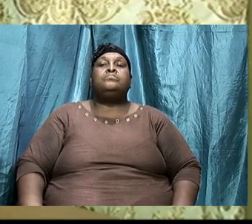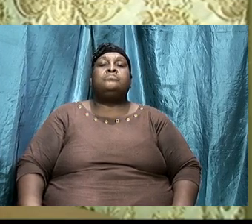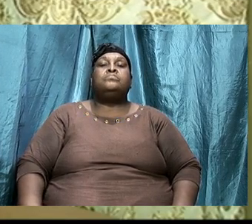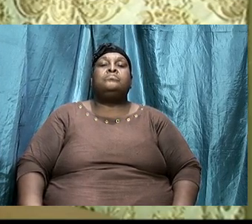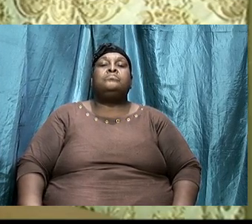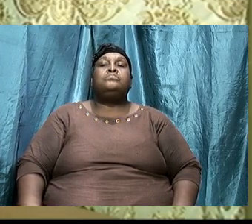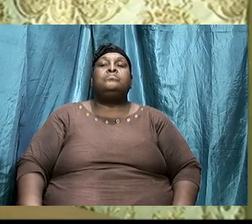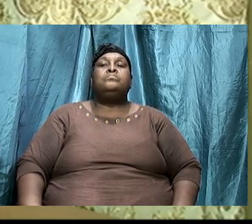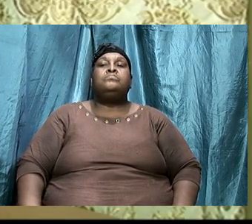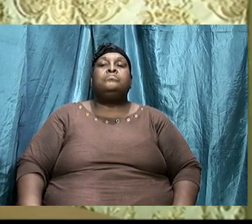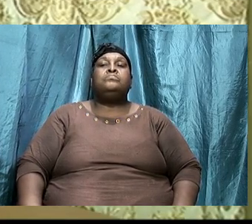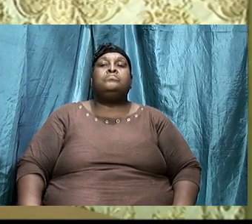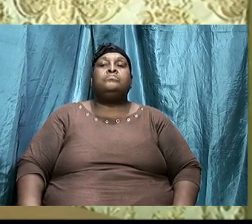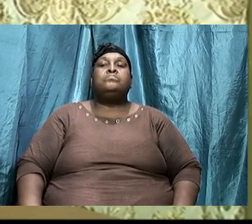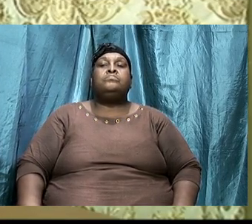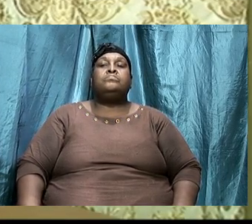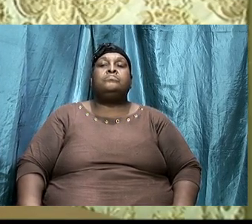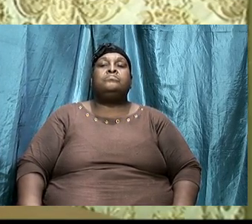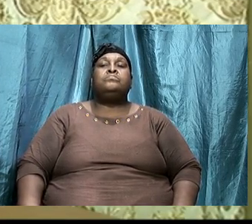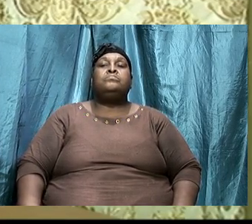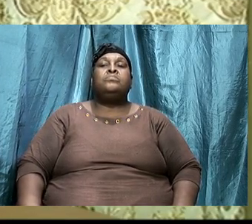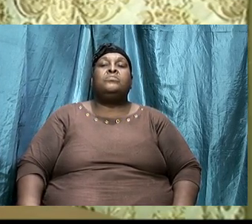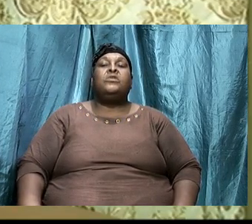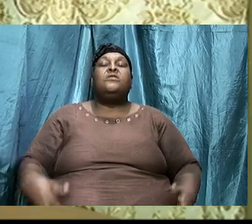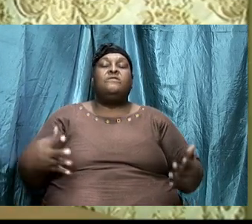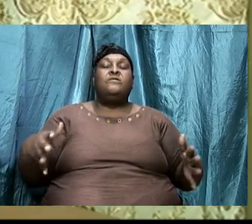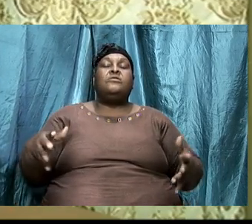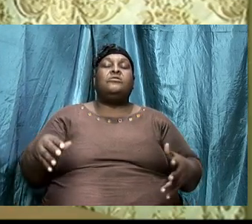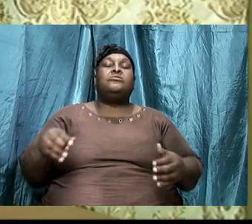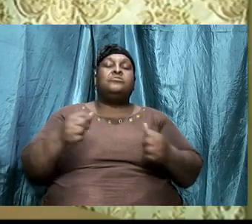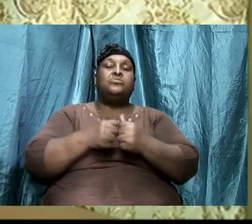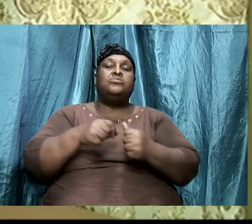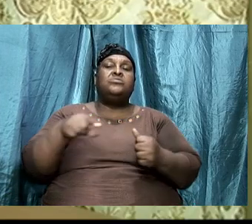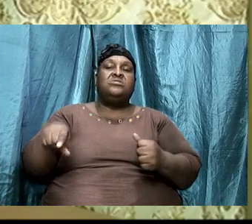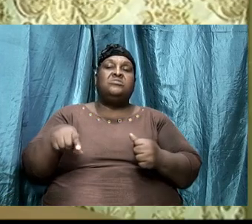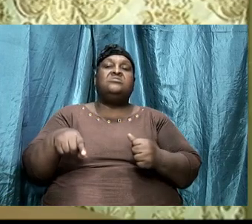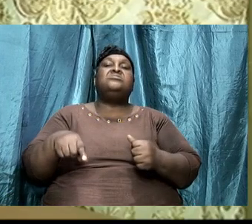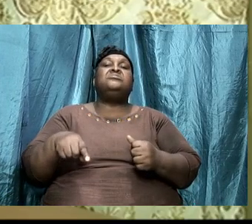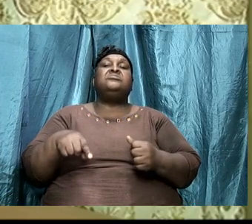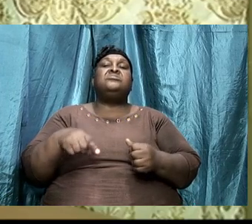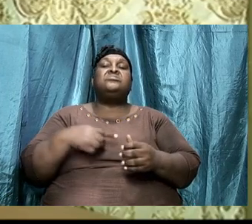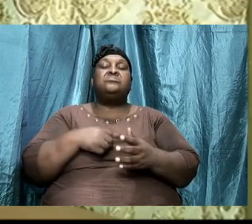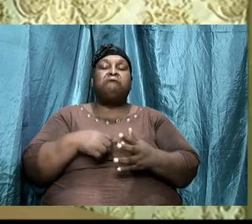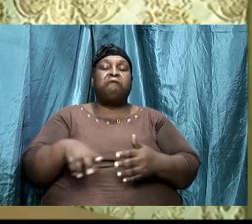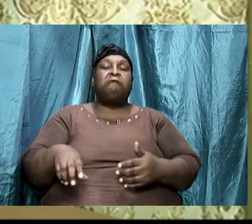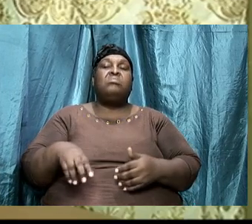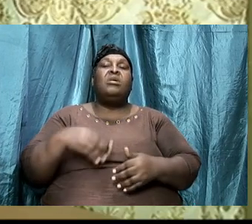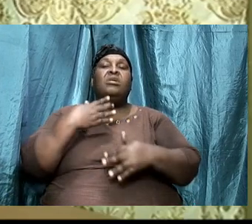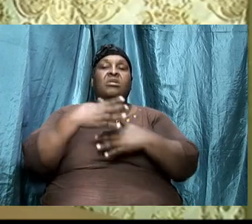and we are going to close with this one and the next week we will pick up